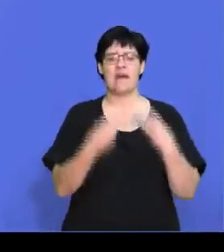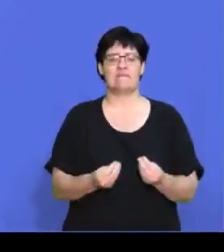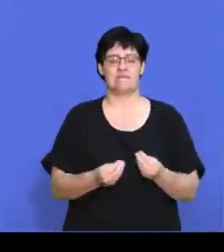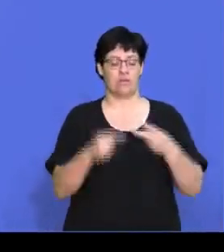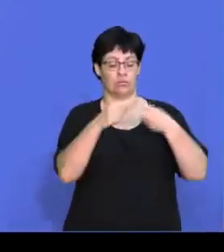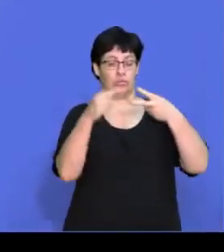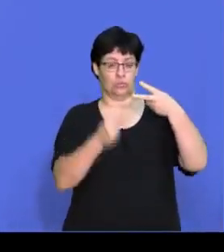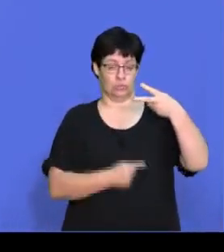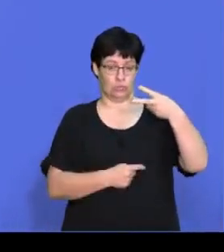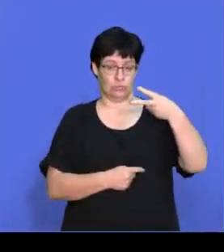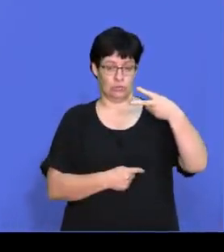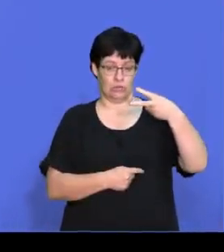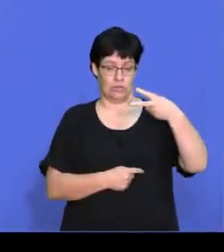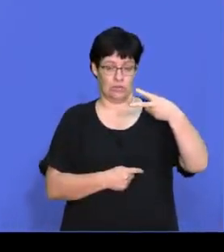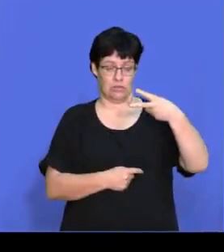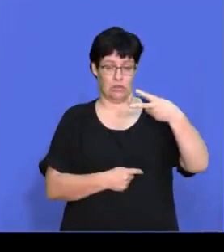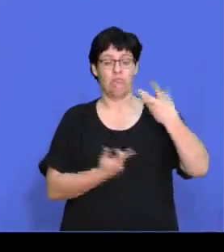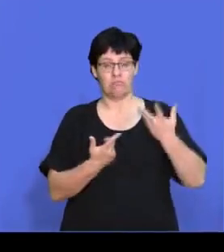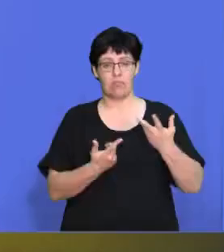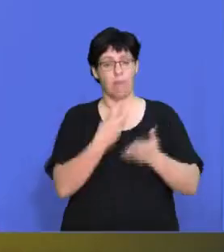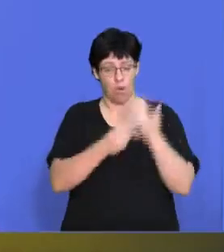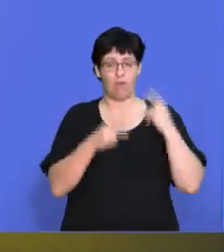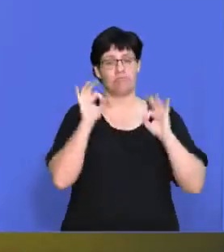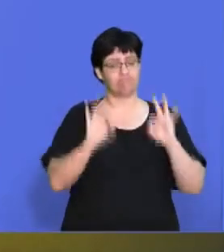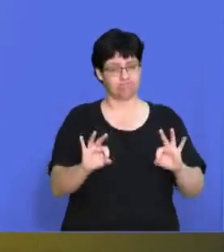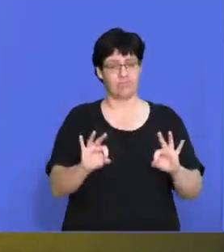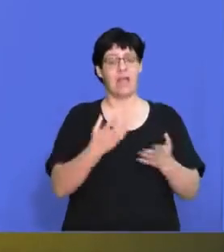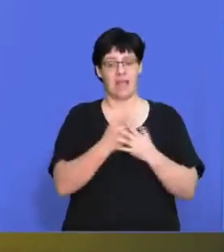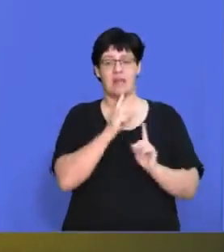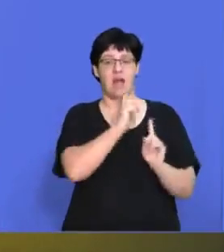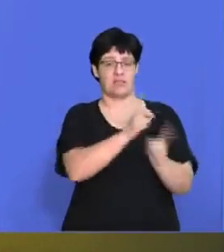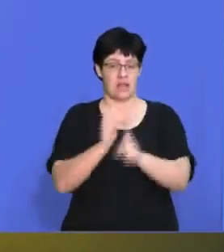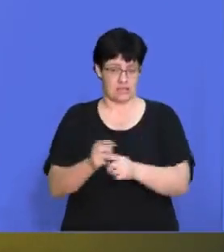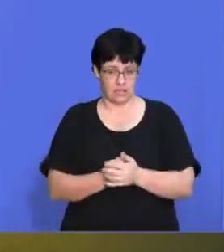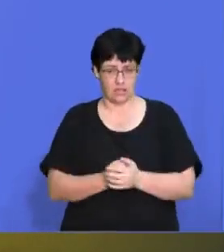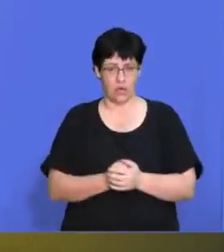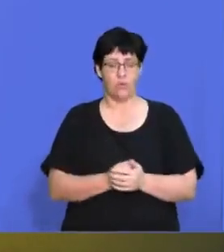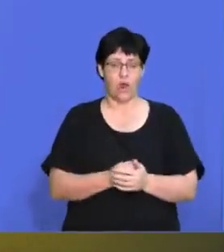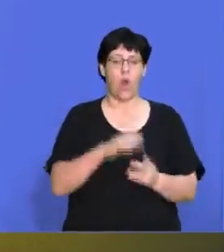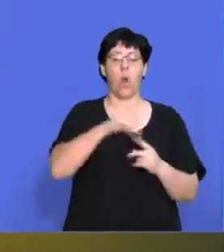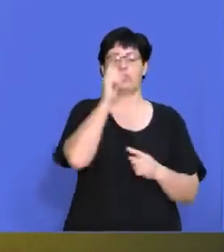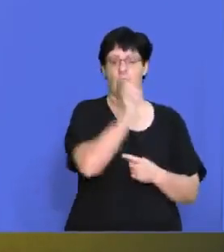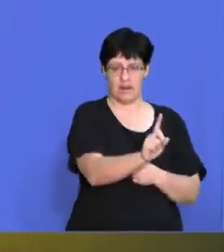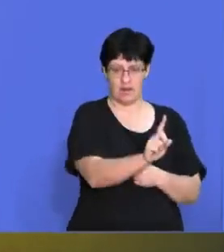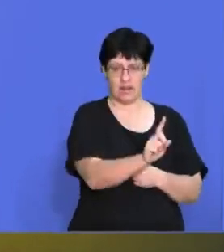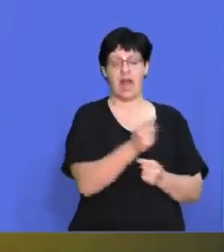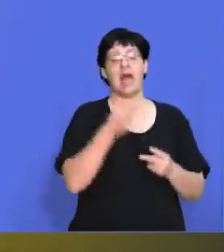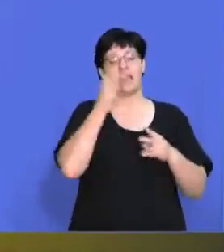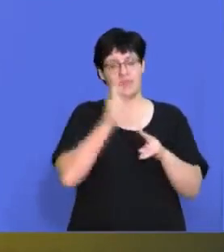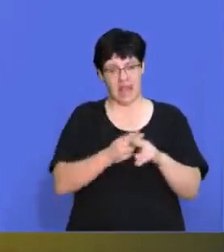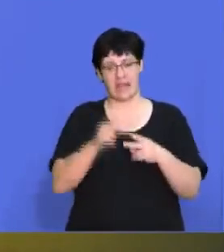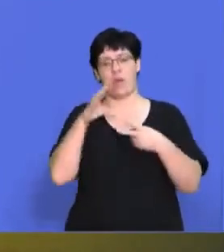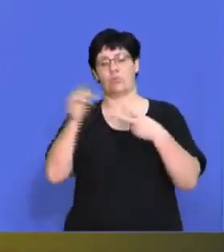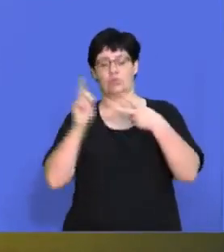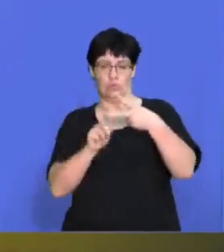So we've got two options that are both right that you can use for this question. So I'm going to go through option one, and